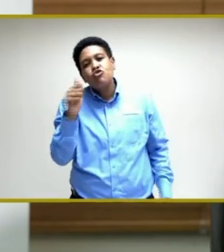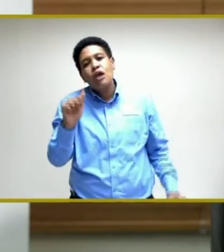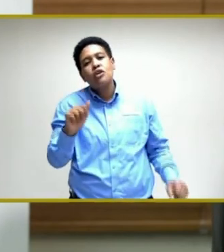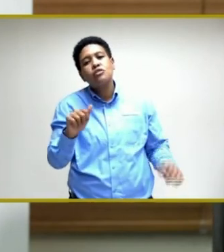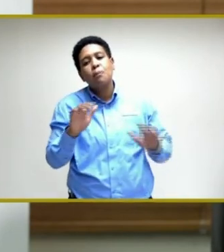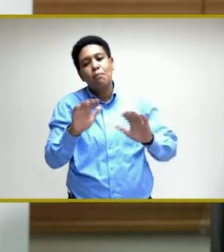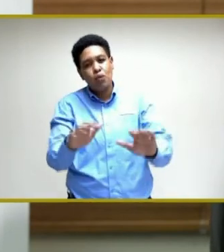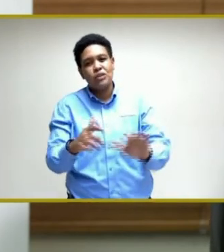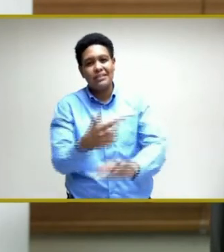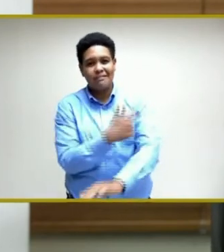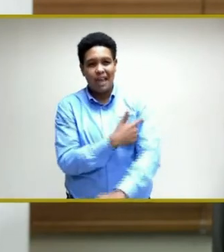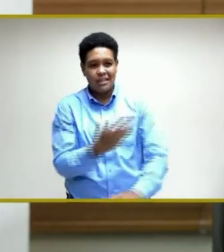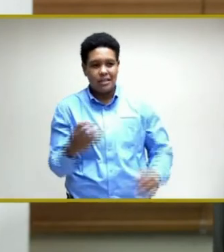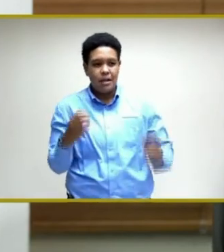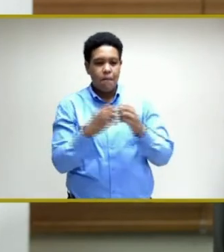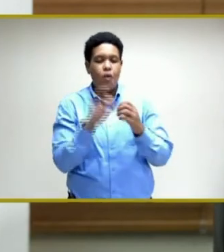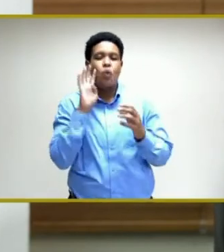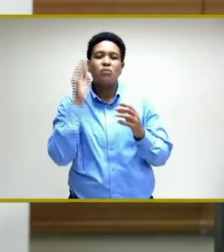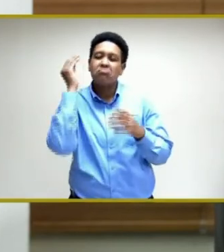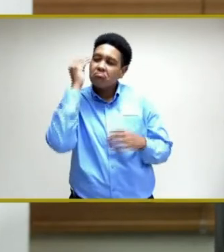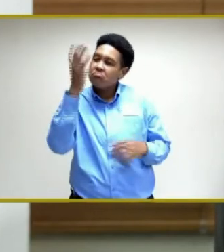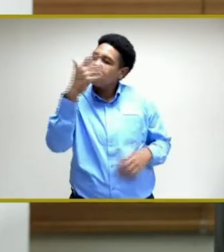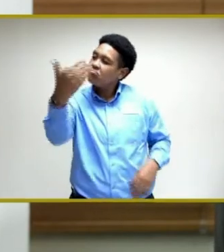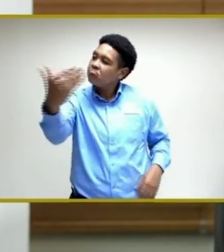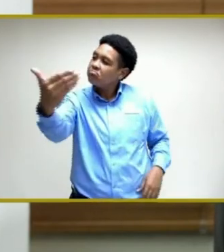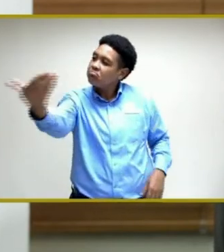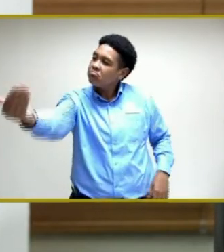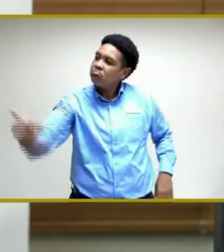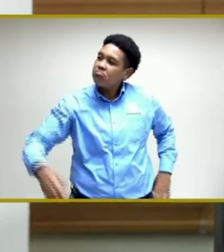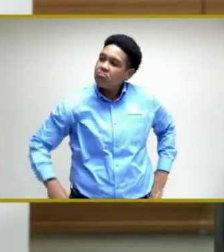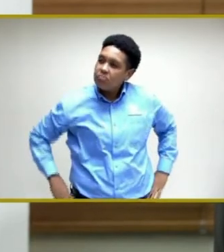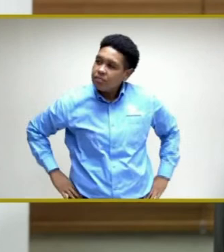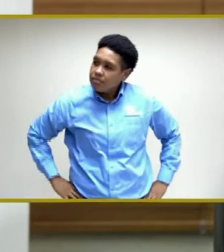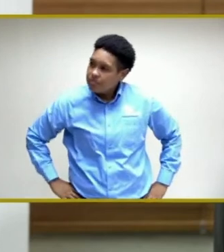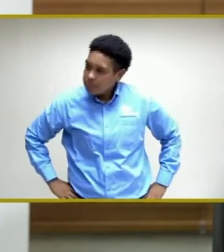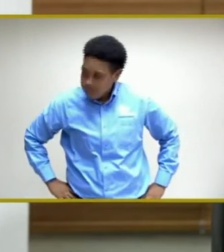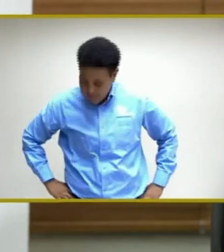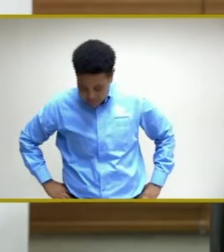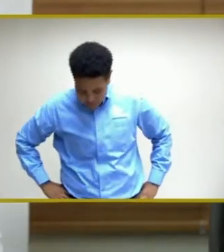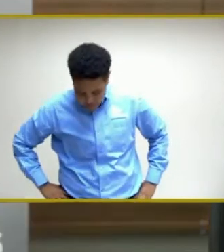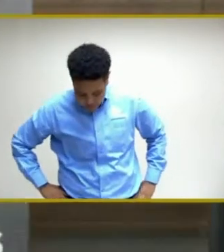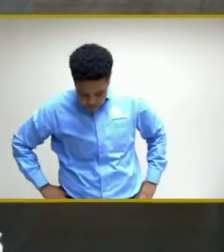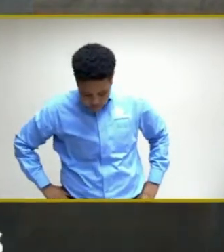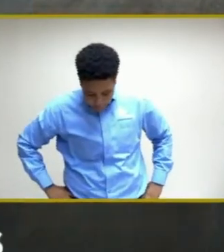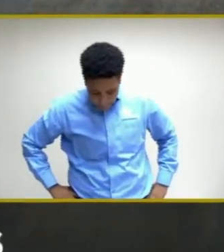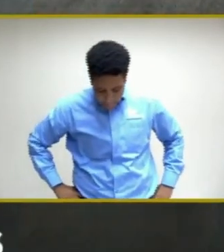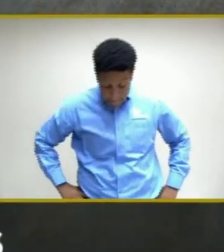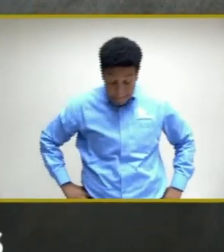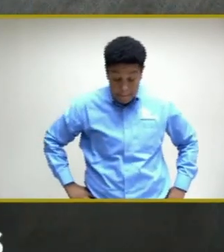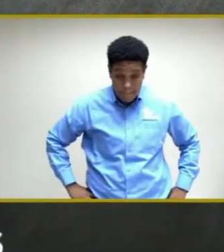vaccination. More will be said on that in the days to come. Thank you, Minister. I'm go to Emma Lewis.